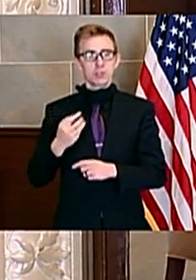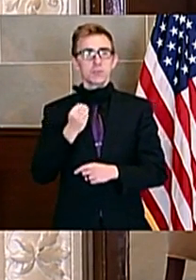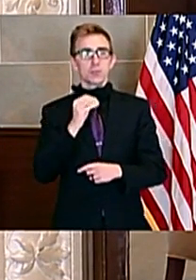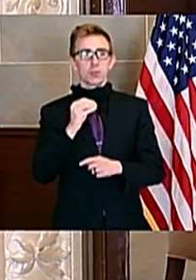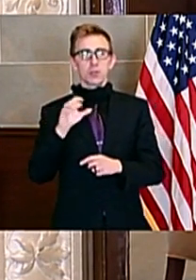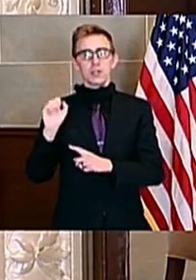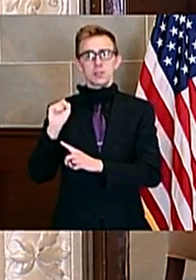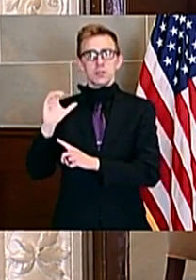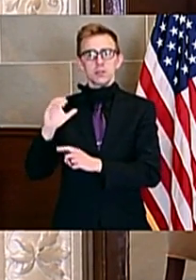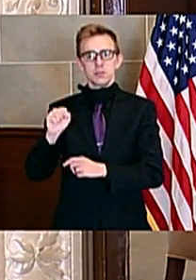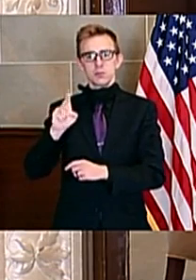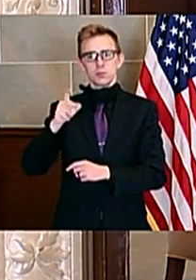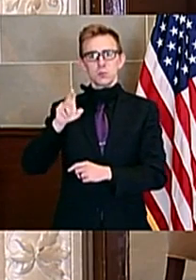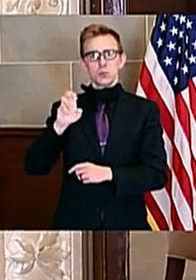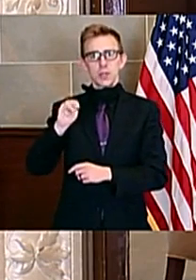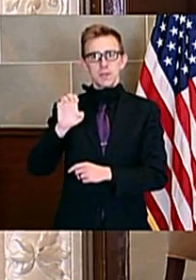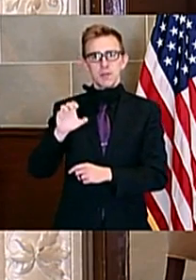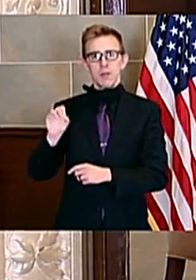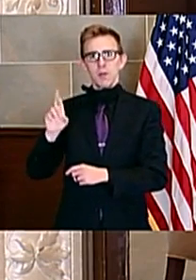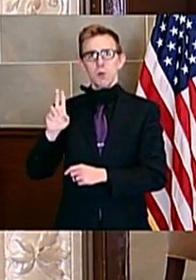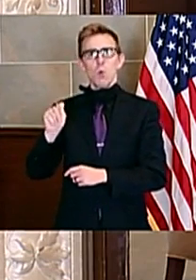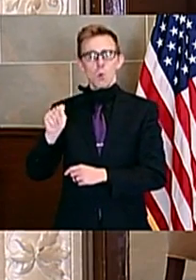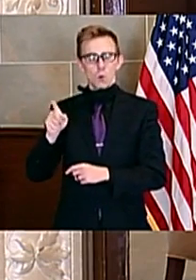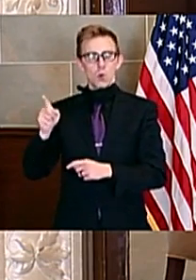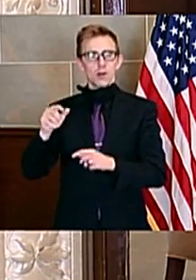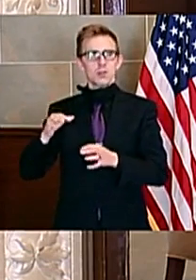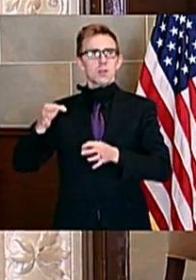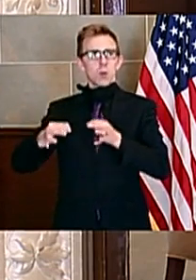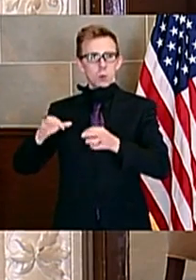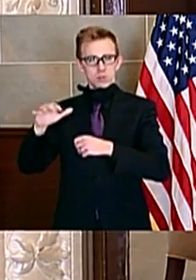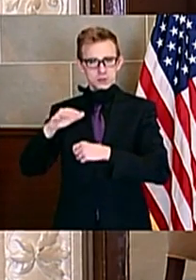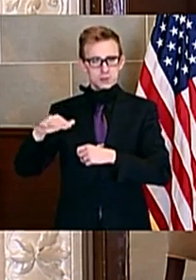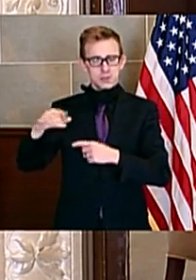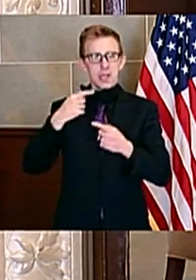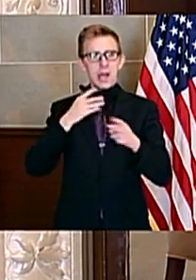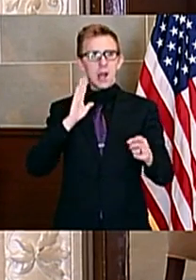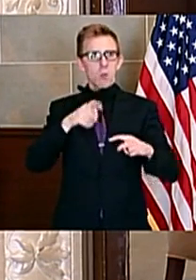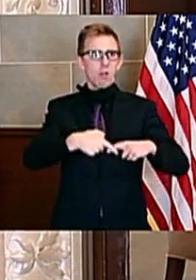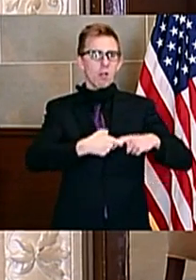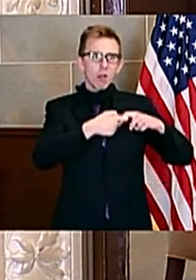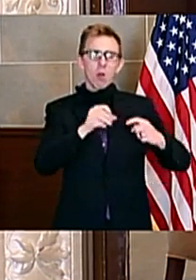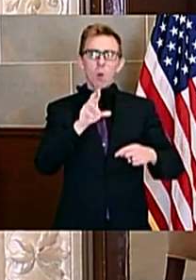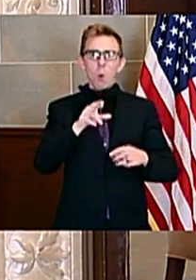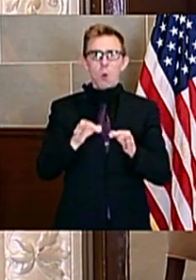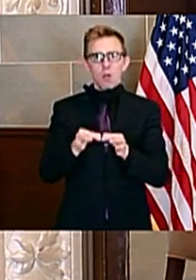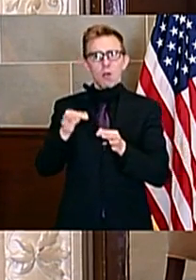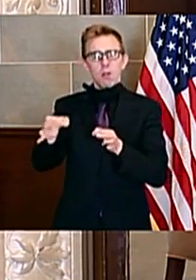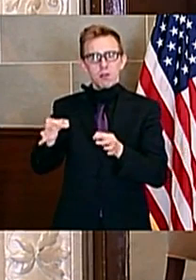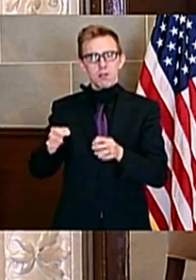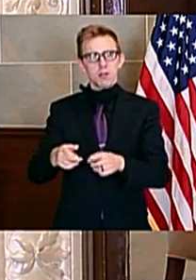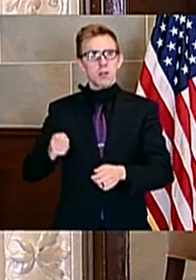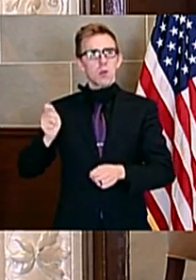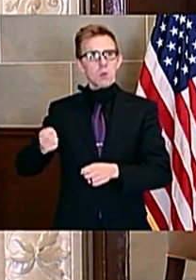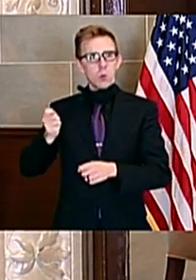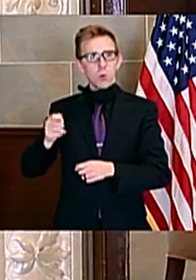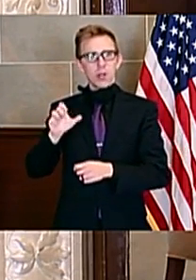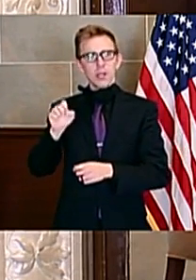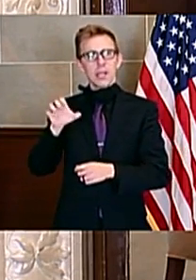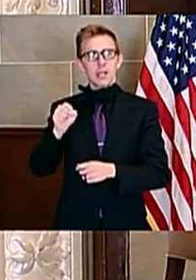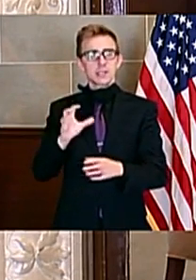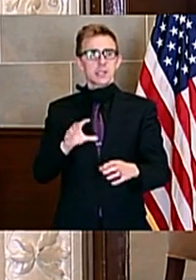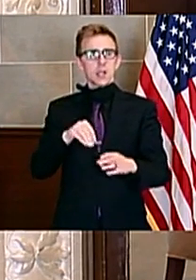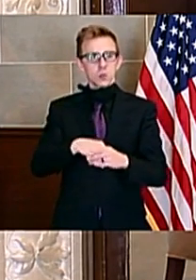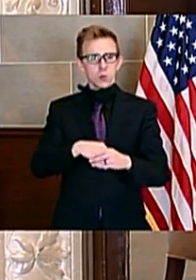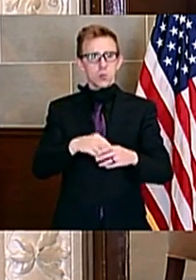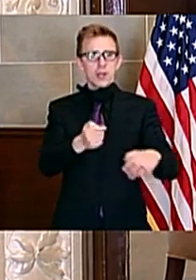Court and several judicial circuits announced that they would suspend or postpone proceedings that included